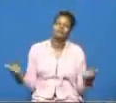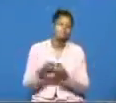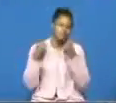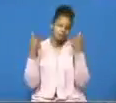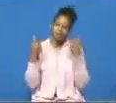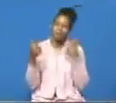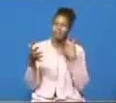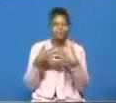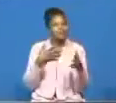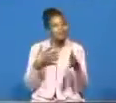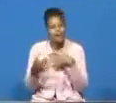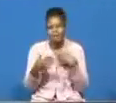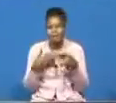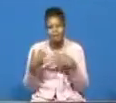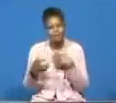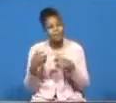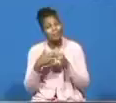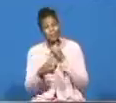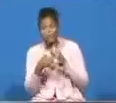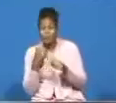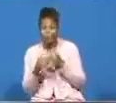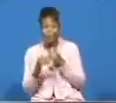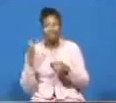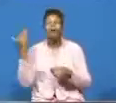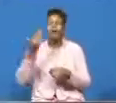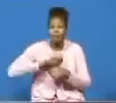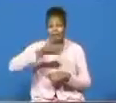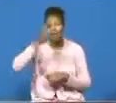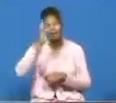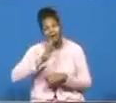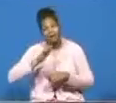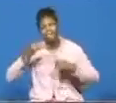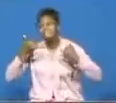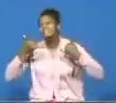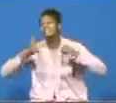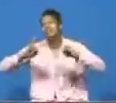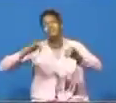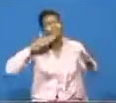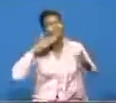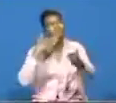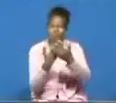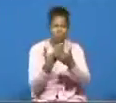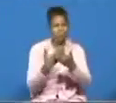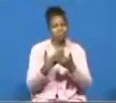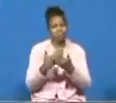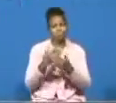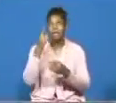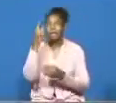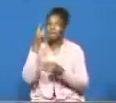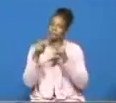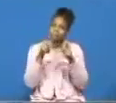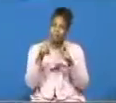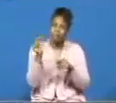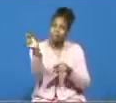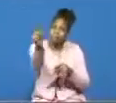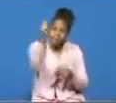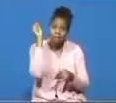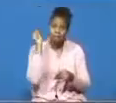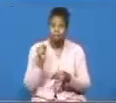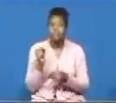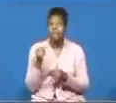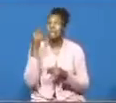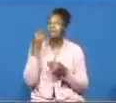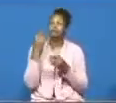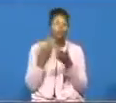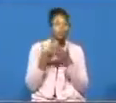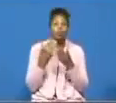irrespective of your issues our god is good to his people yes he